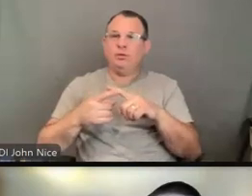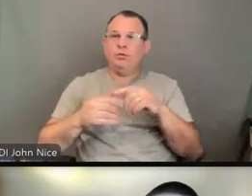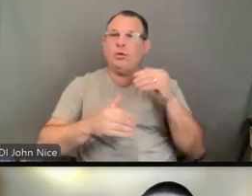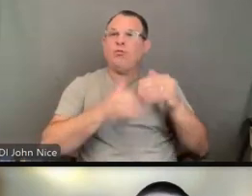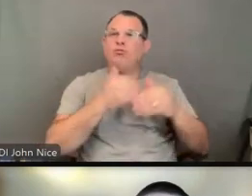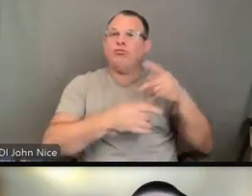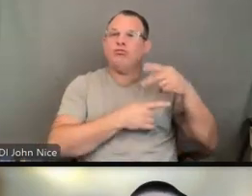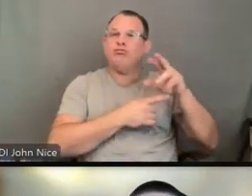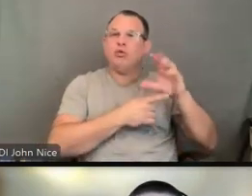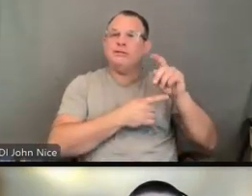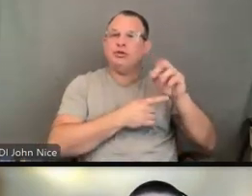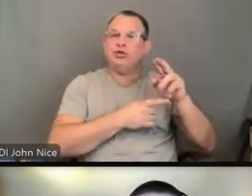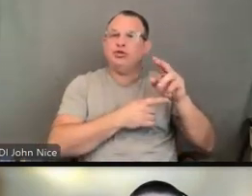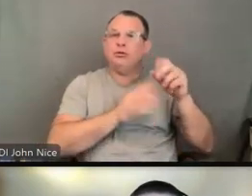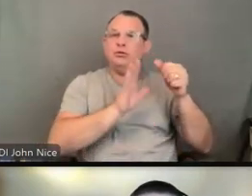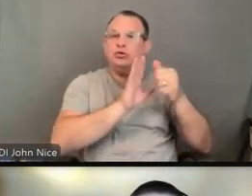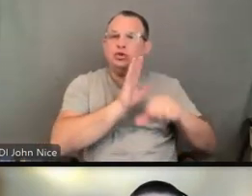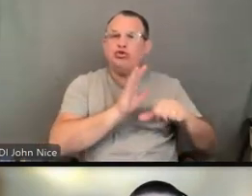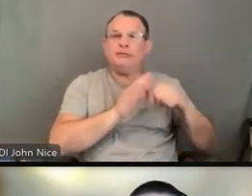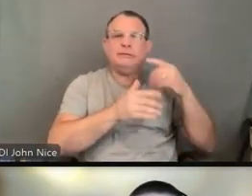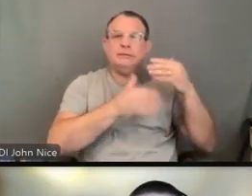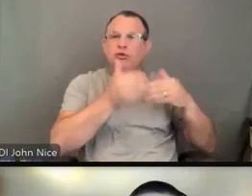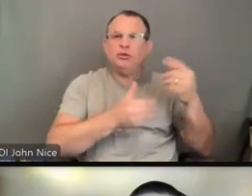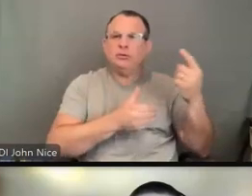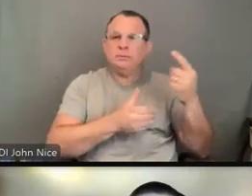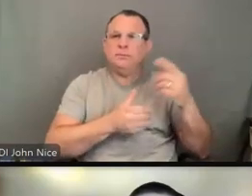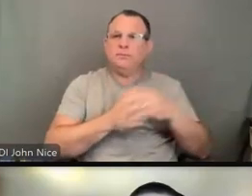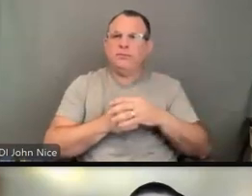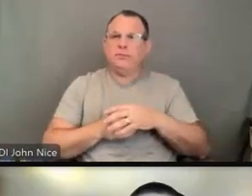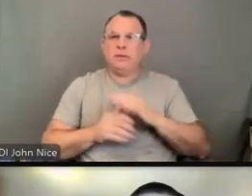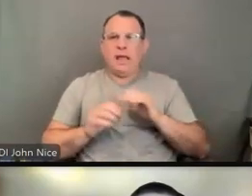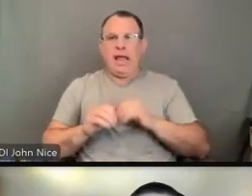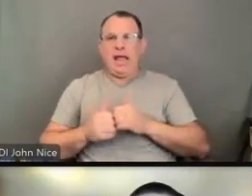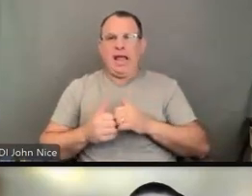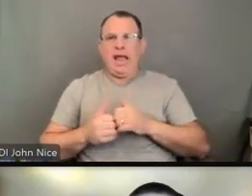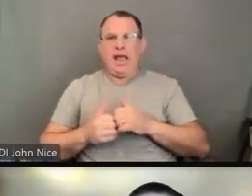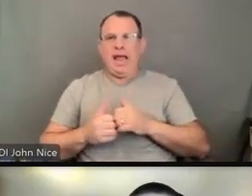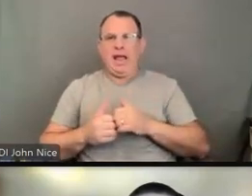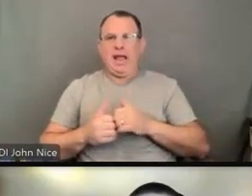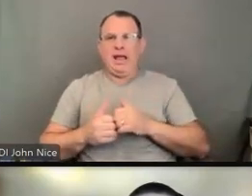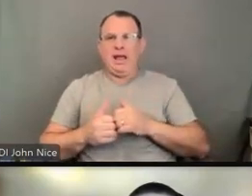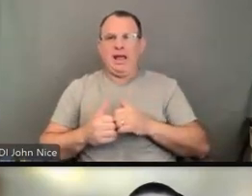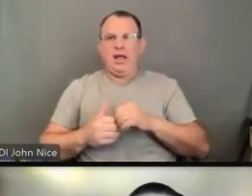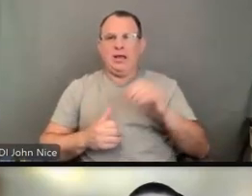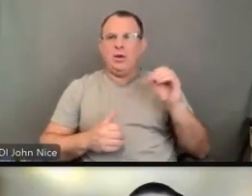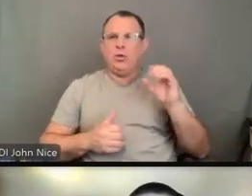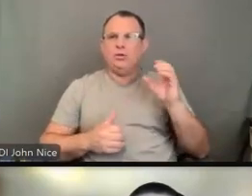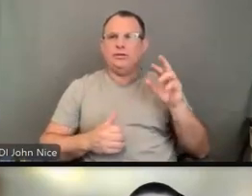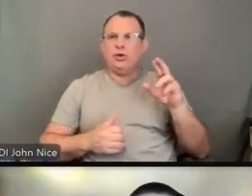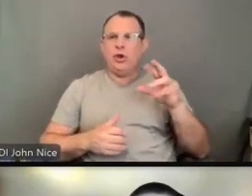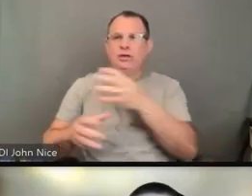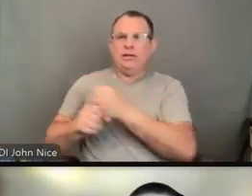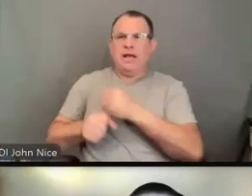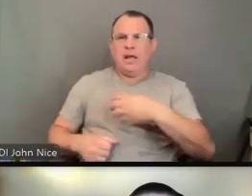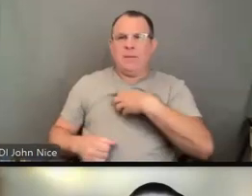in the process? They want to know when OCR gets a complaint and they start the investigation, how